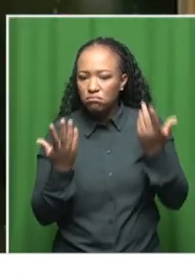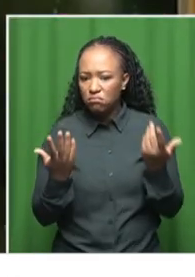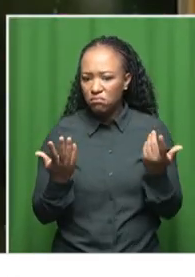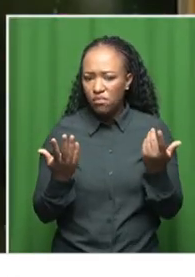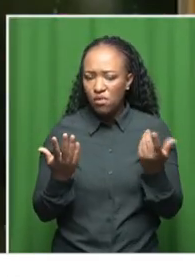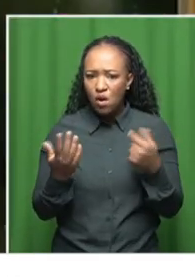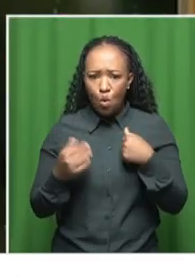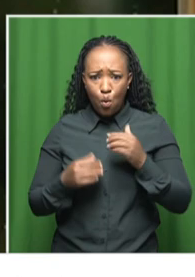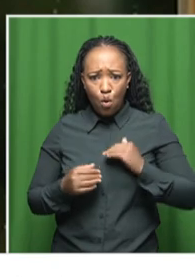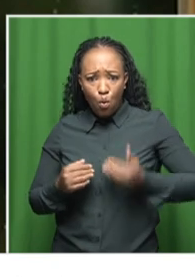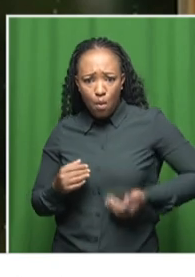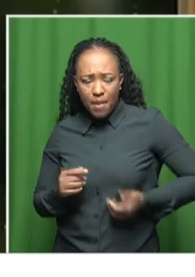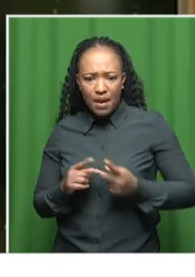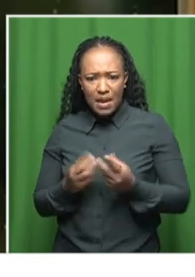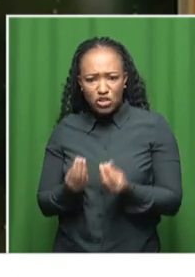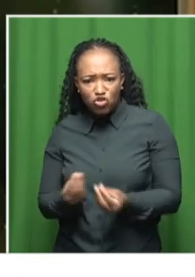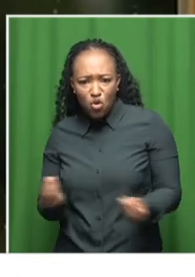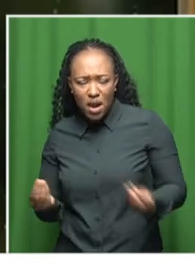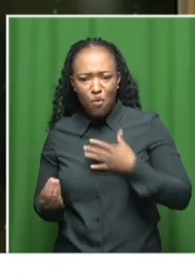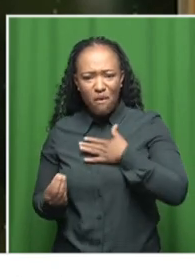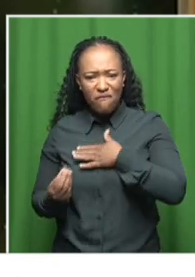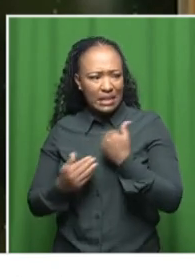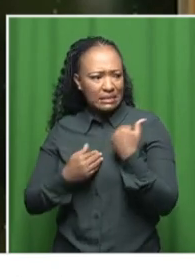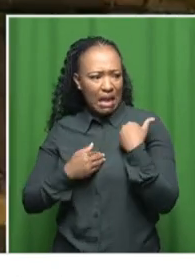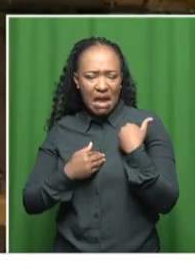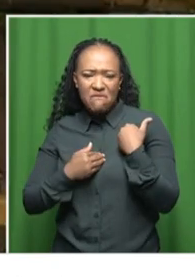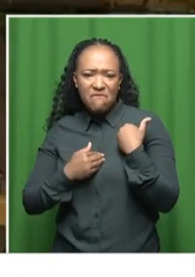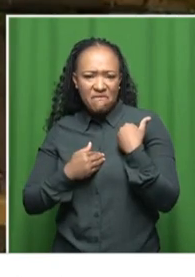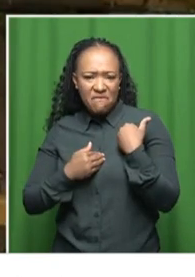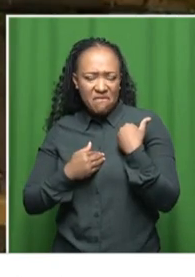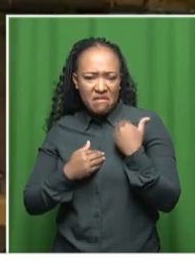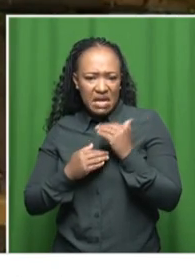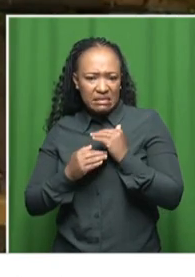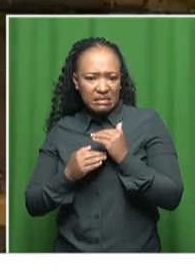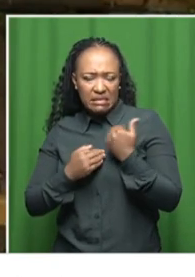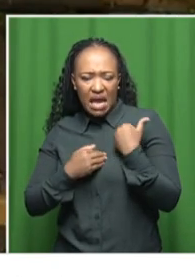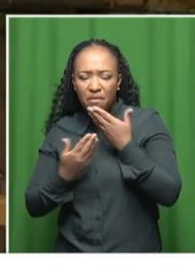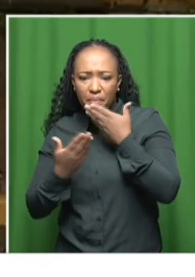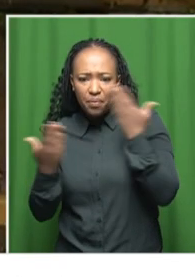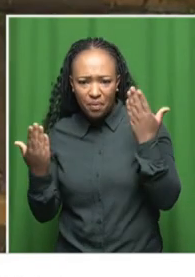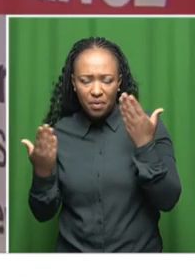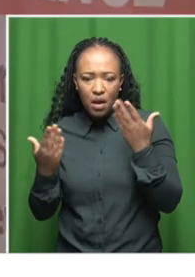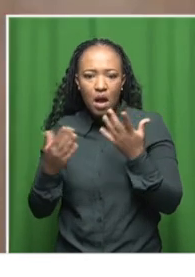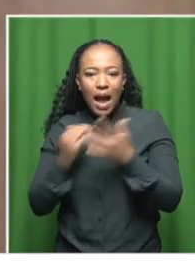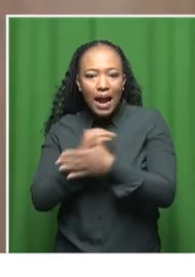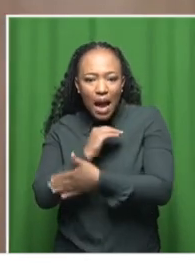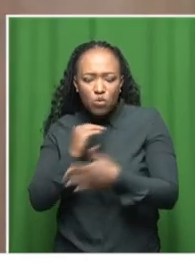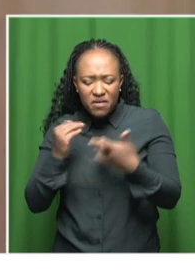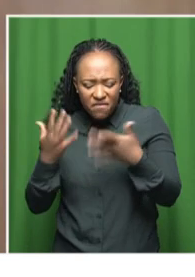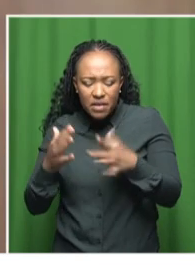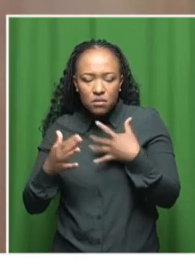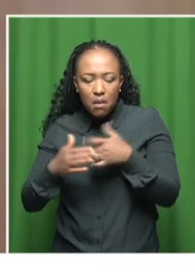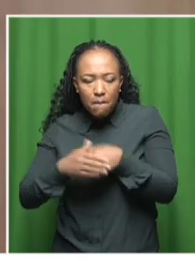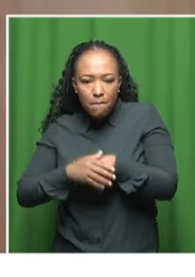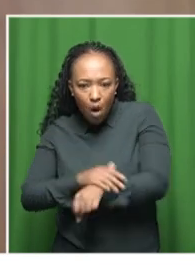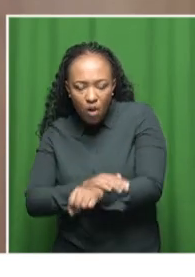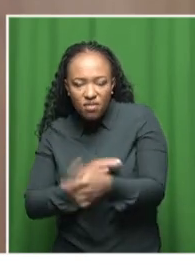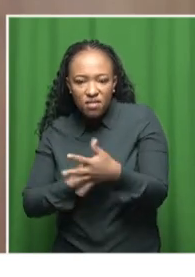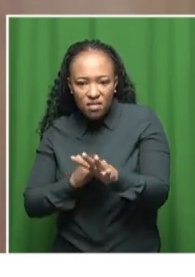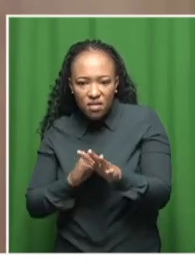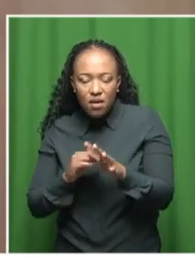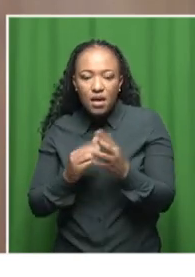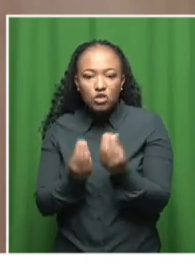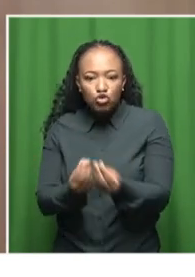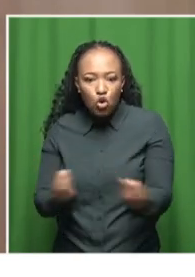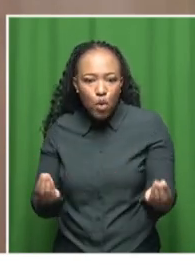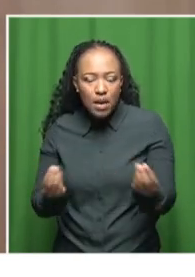can we as women and children not feel safe in the country of our birth? We're not safe to walk the streets. Children are not safe in their